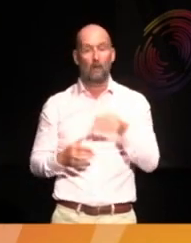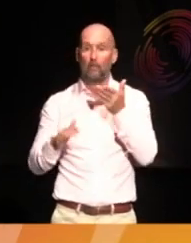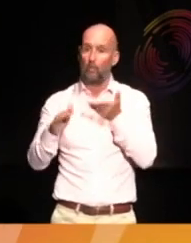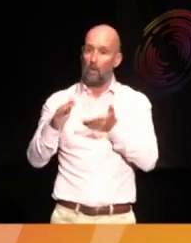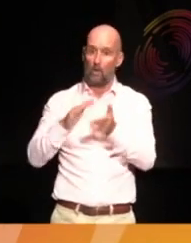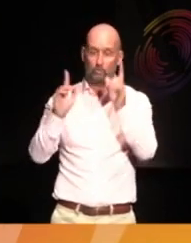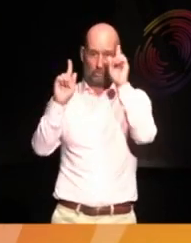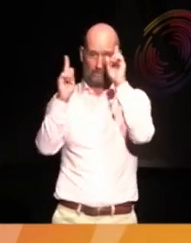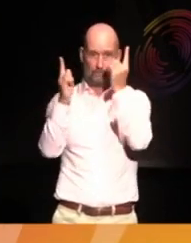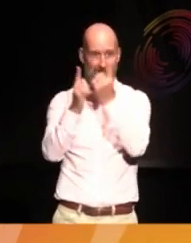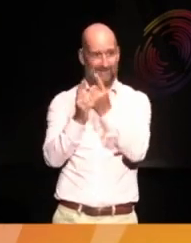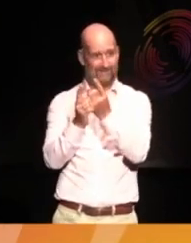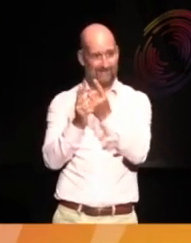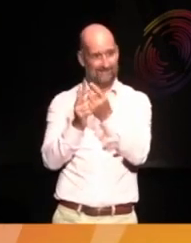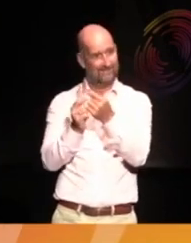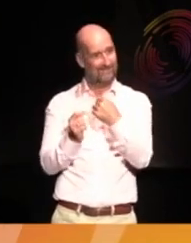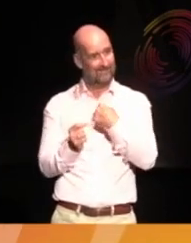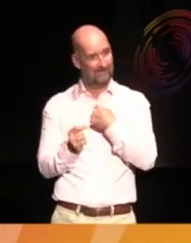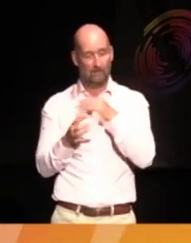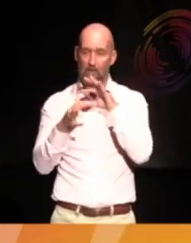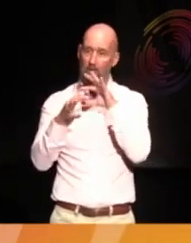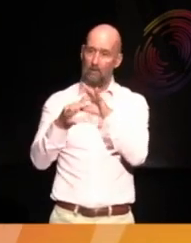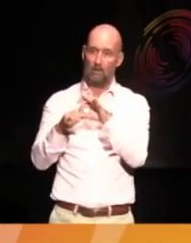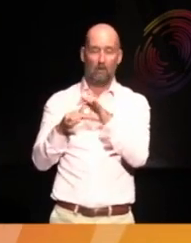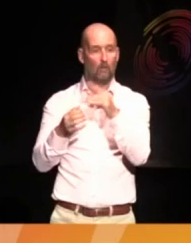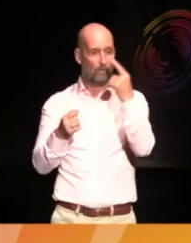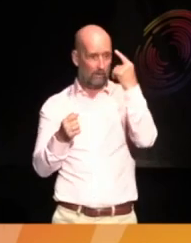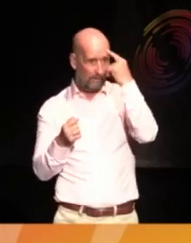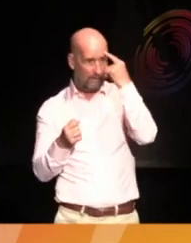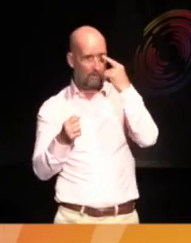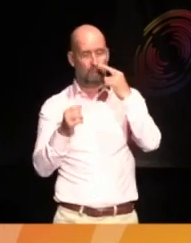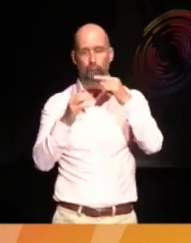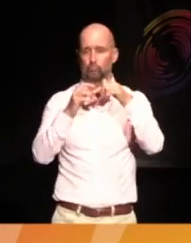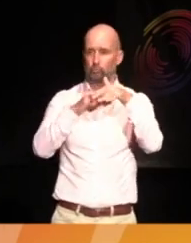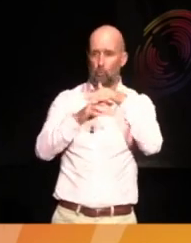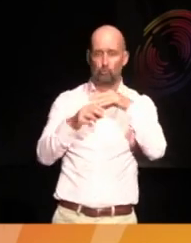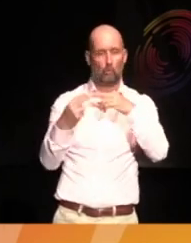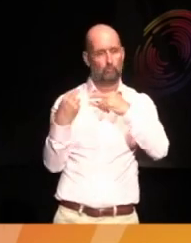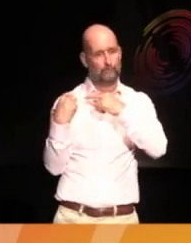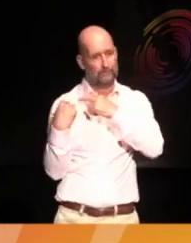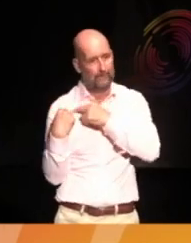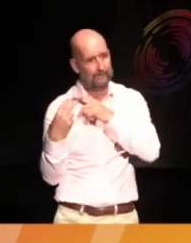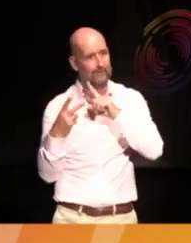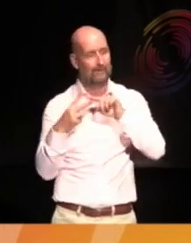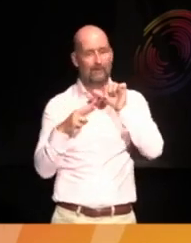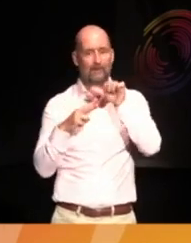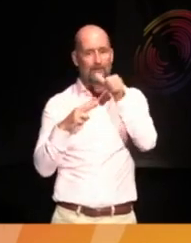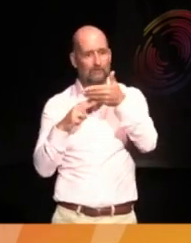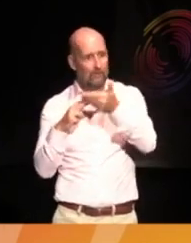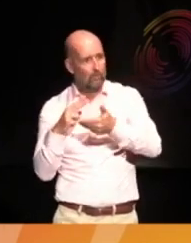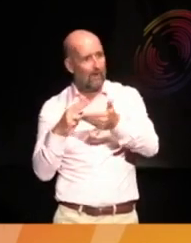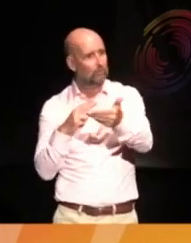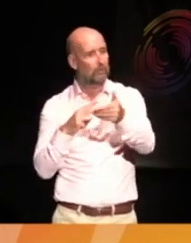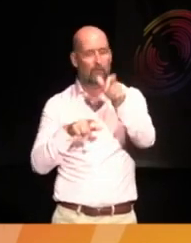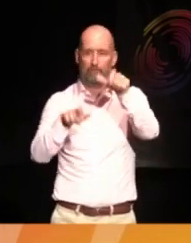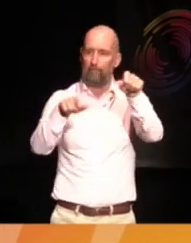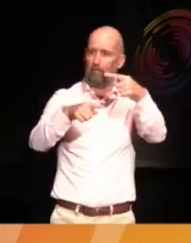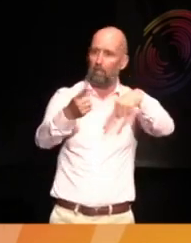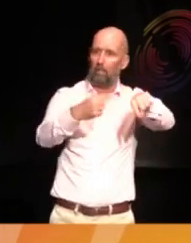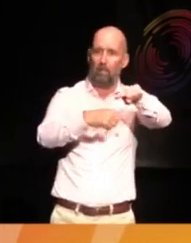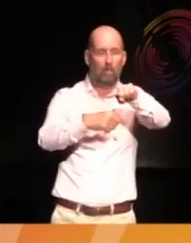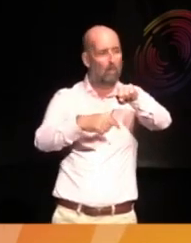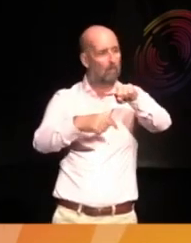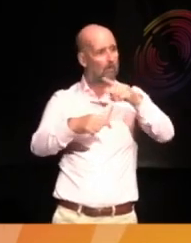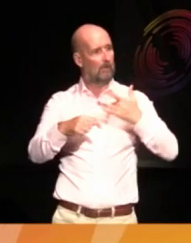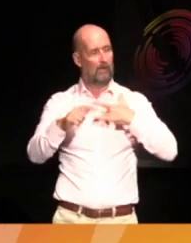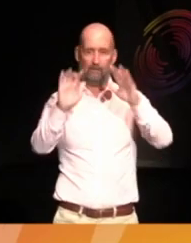and a university that really thinks about social responsibility and the next generation of global citizens. And the